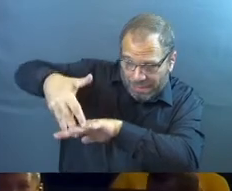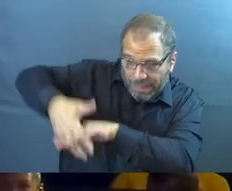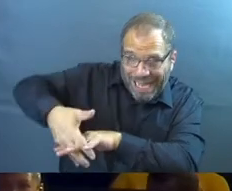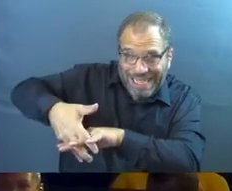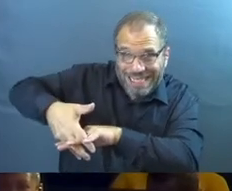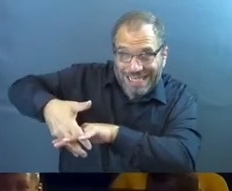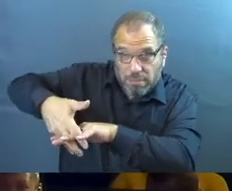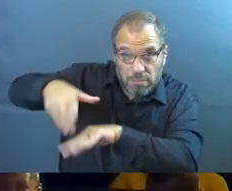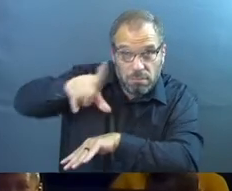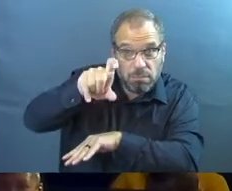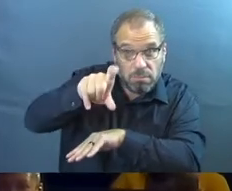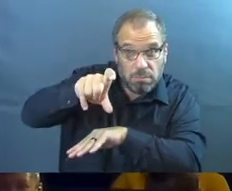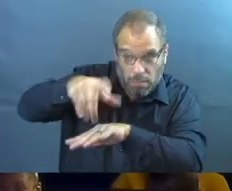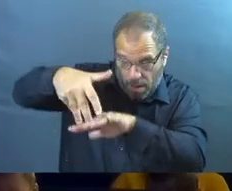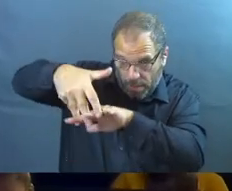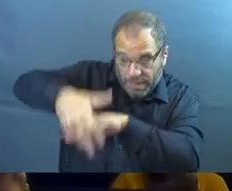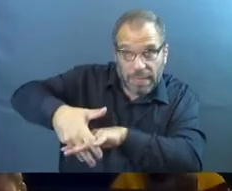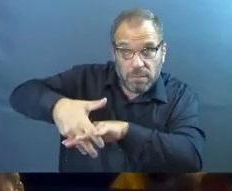Are you planted?